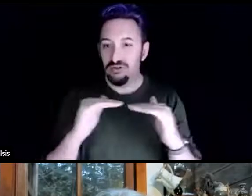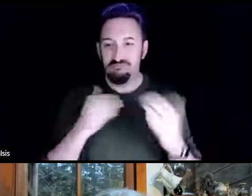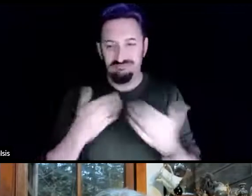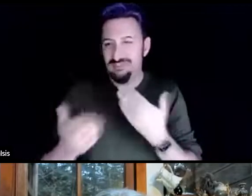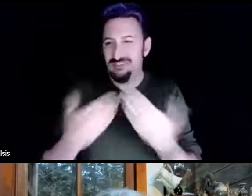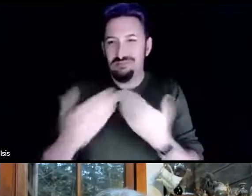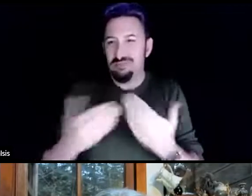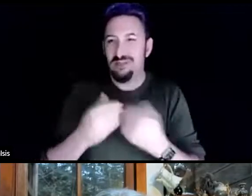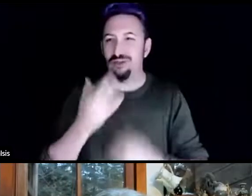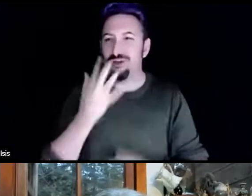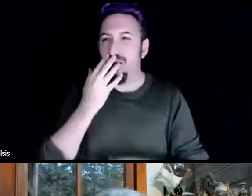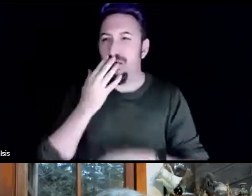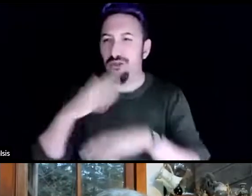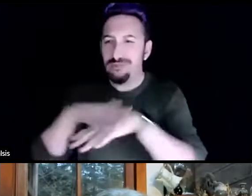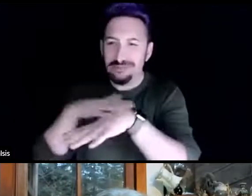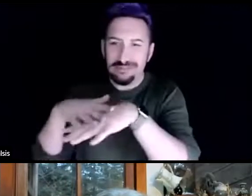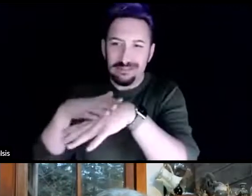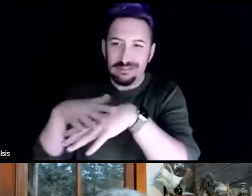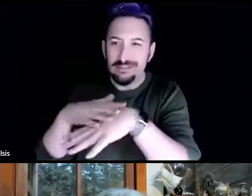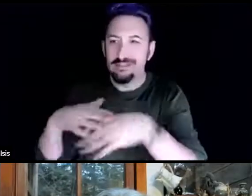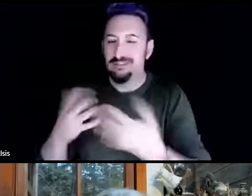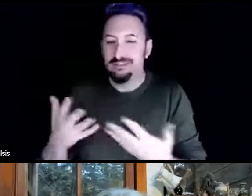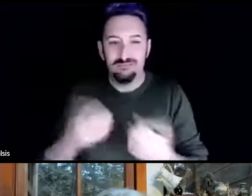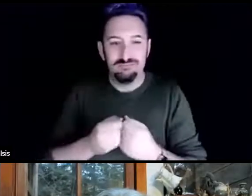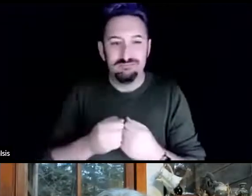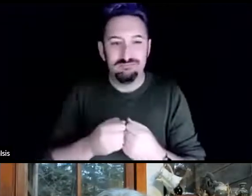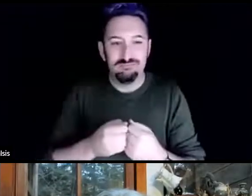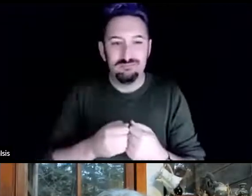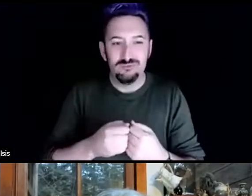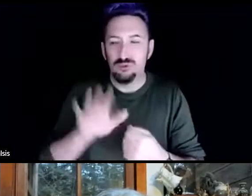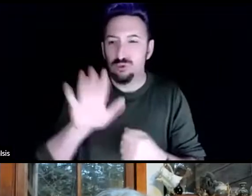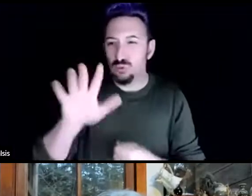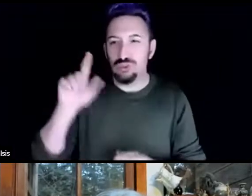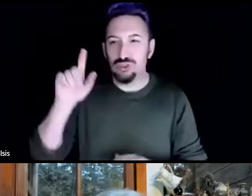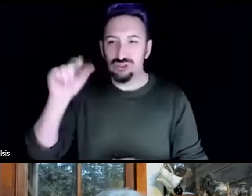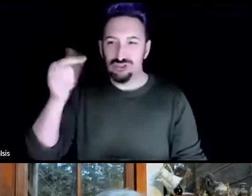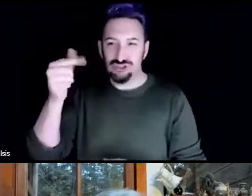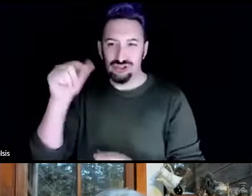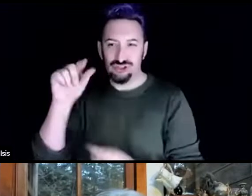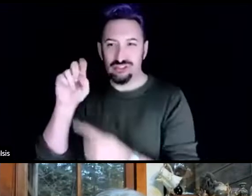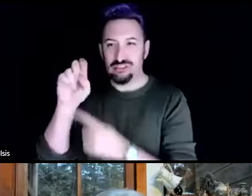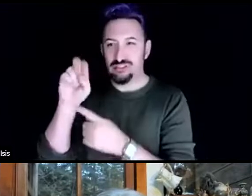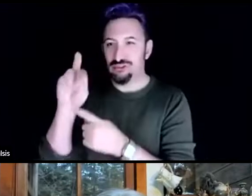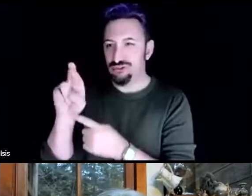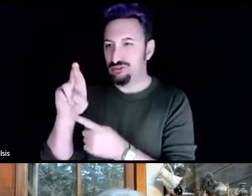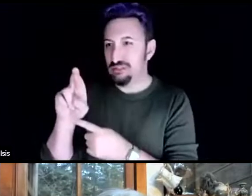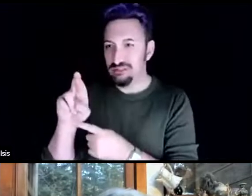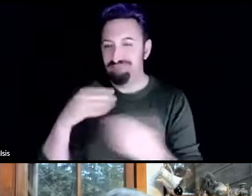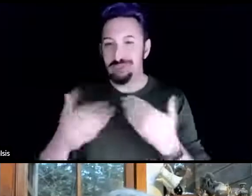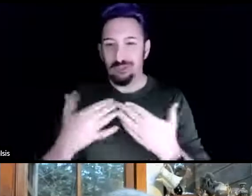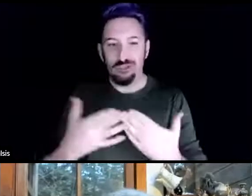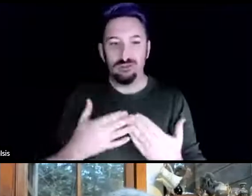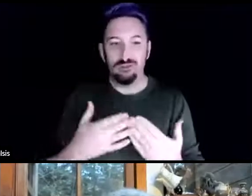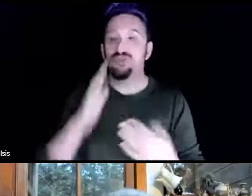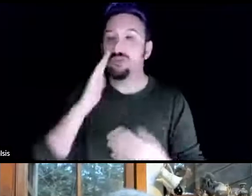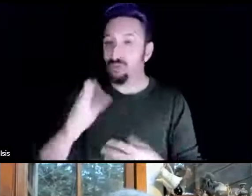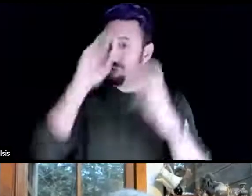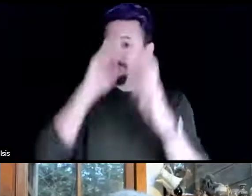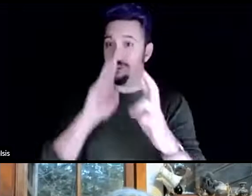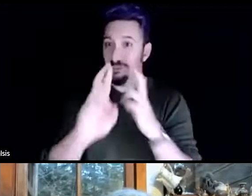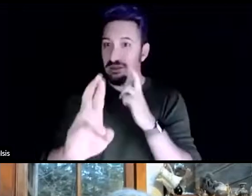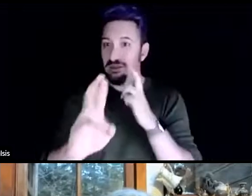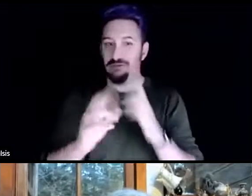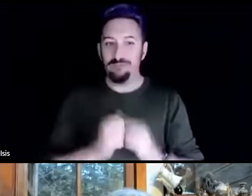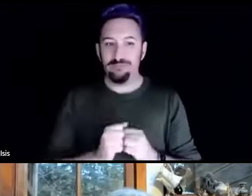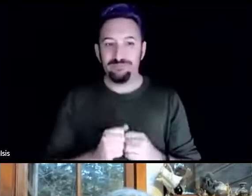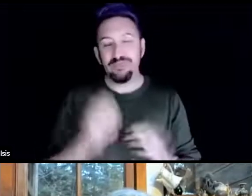are or even what gender you are, because you get the love and respect that a human is due. I know that's kind of Pollyanna.